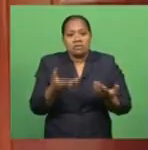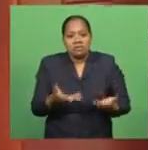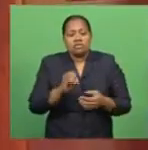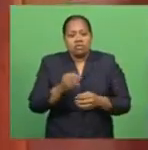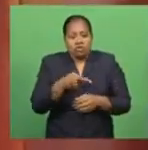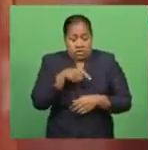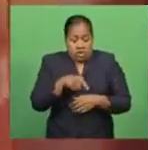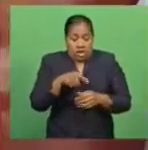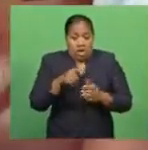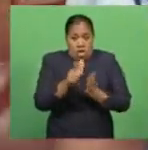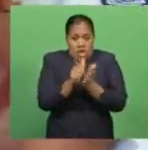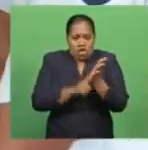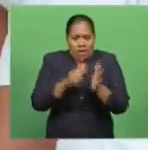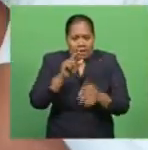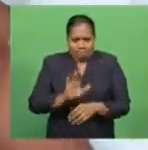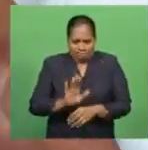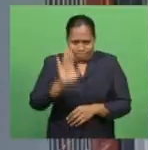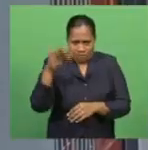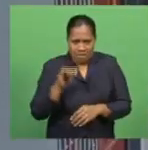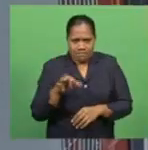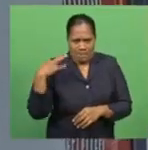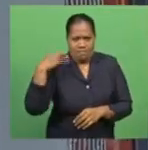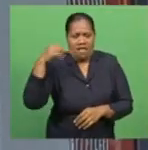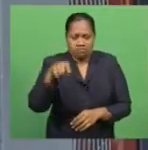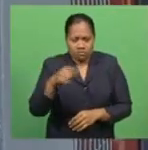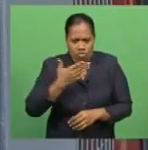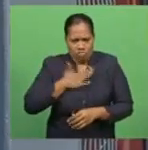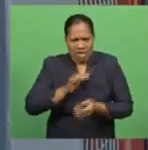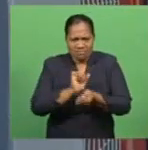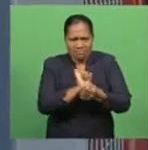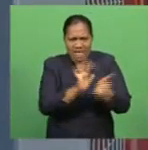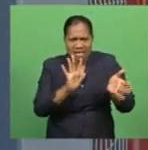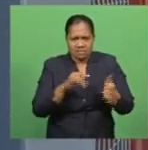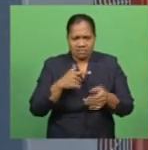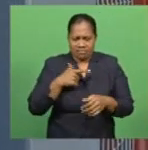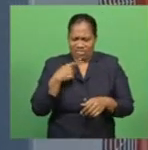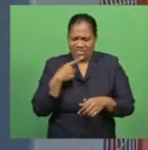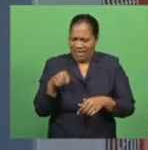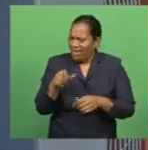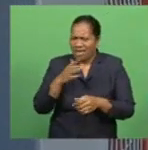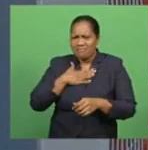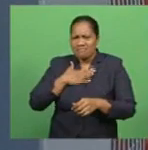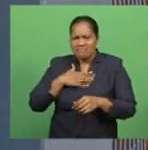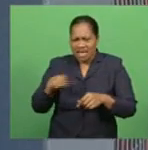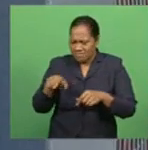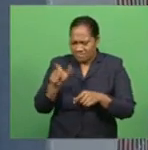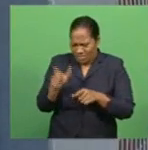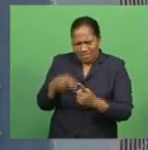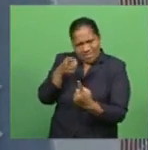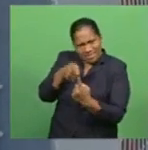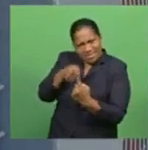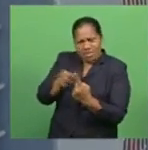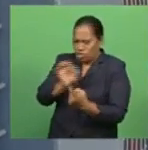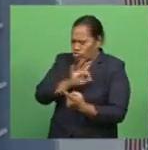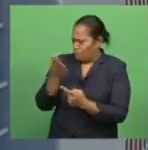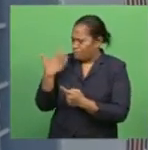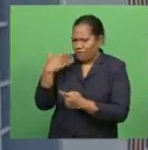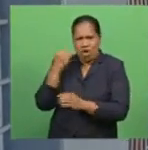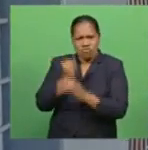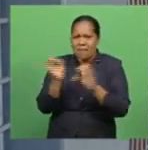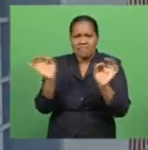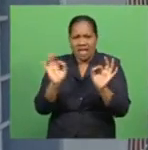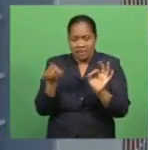applied for bail but with strict conditions, saying his client has no previous criminal record, is willing to provide two sureties